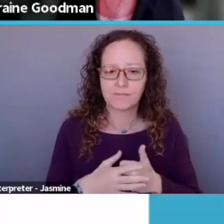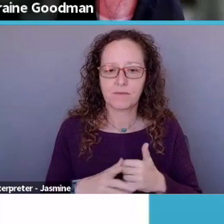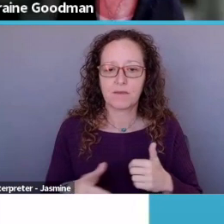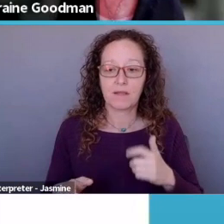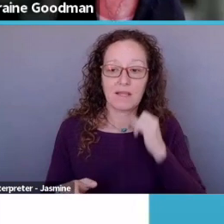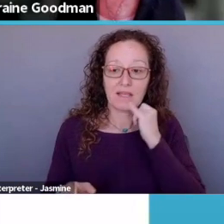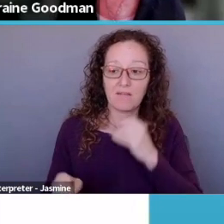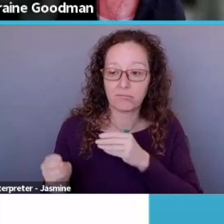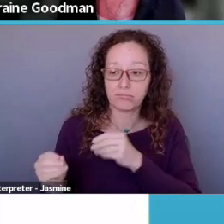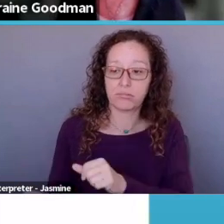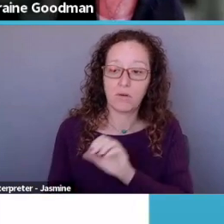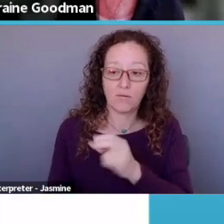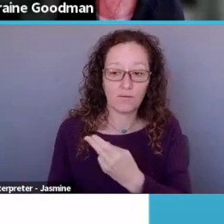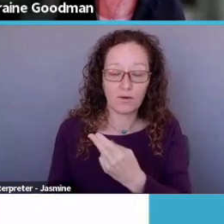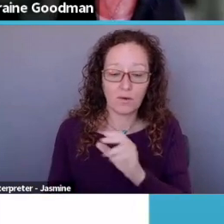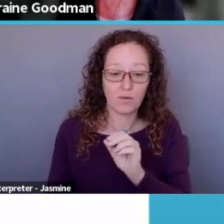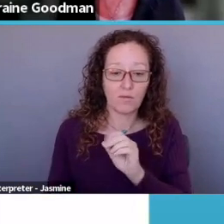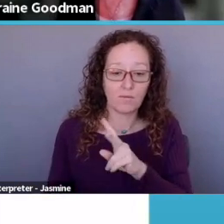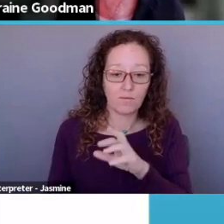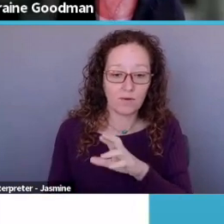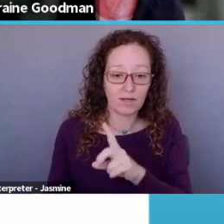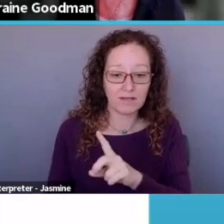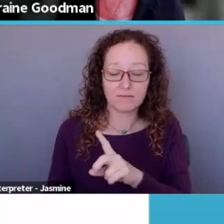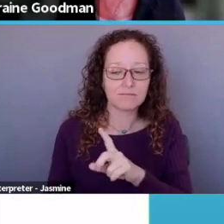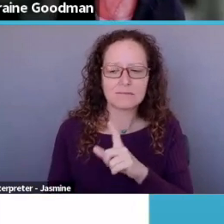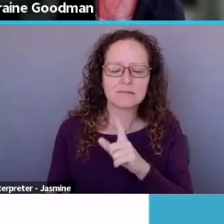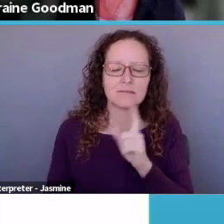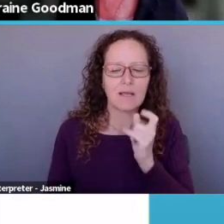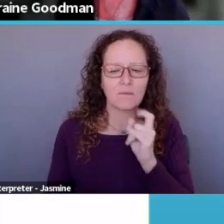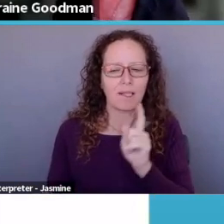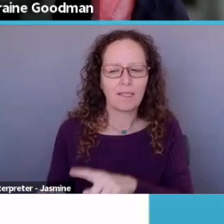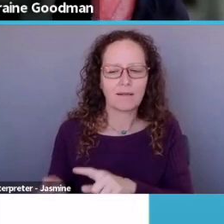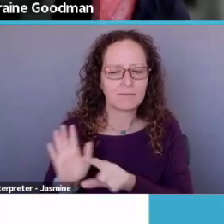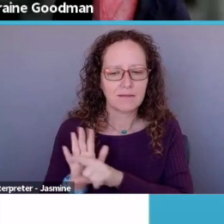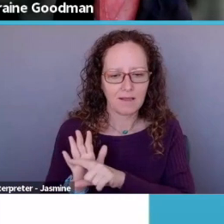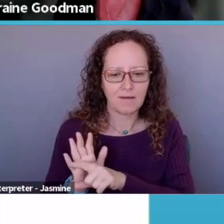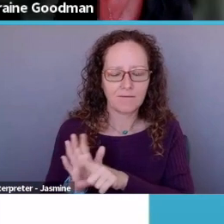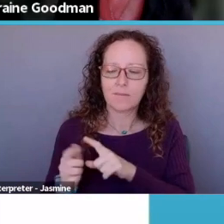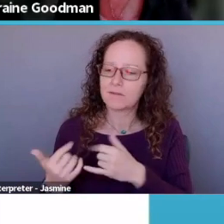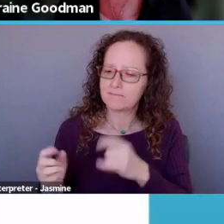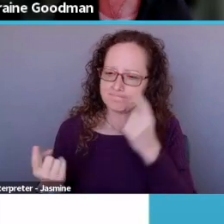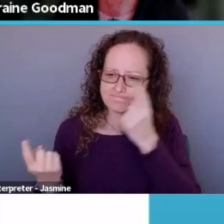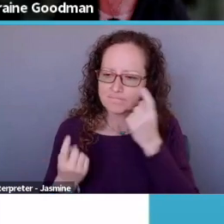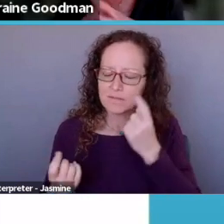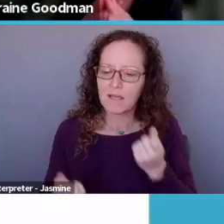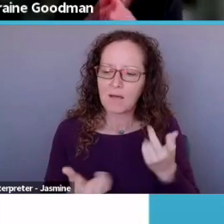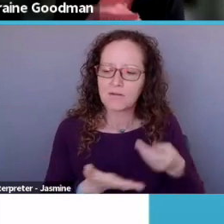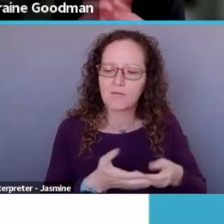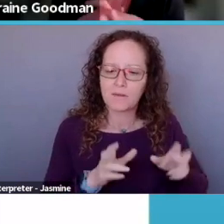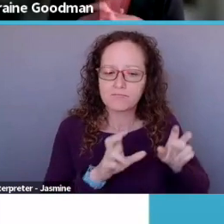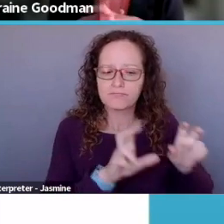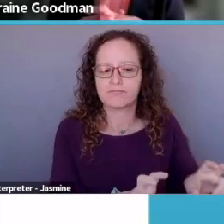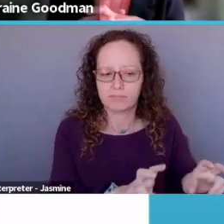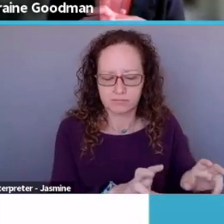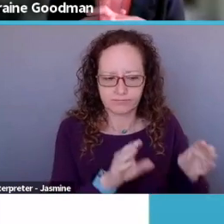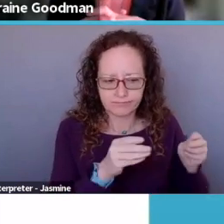but it is something to consider how much money is actually going to your programs. Um, part of this can